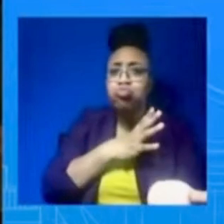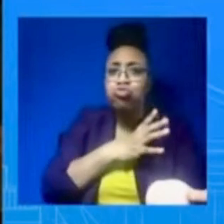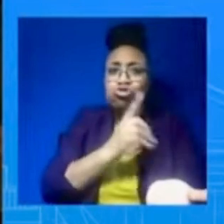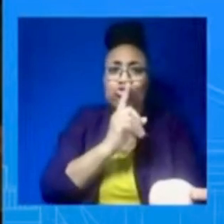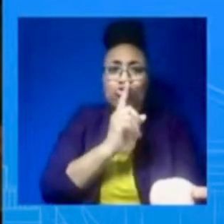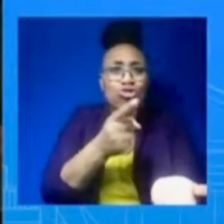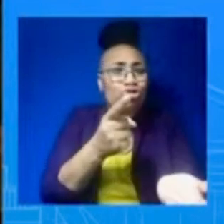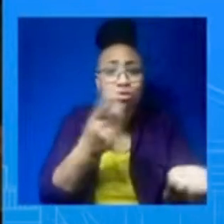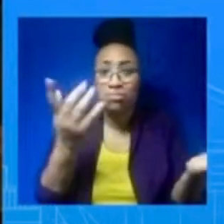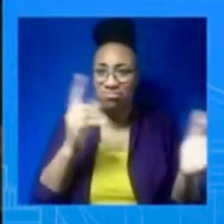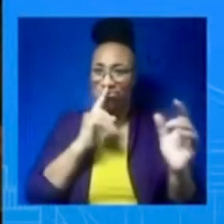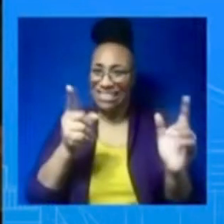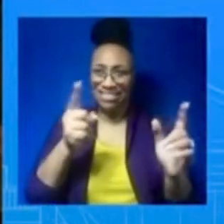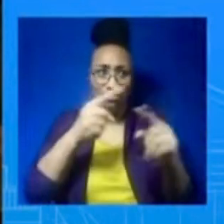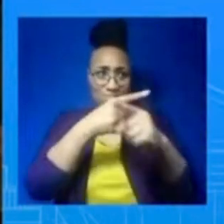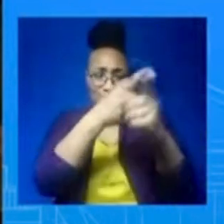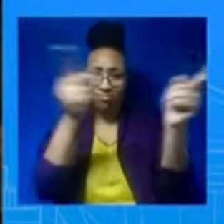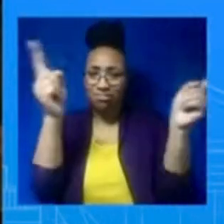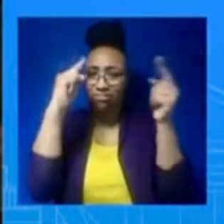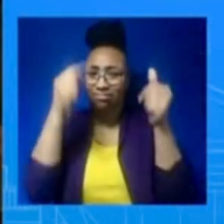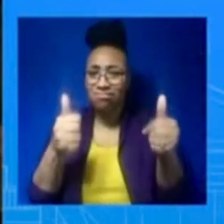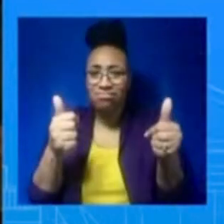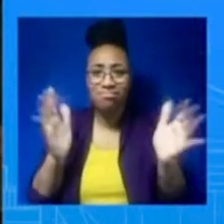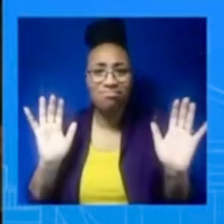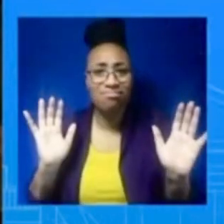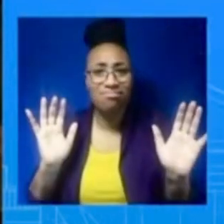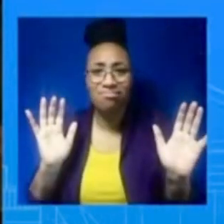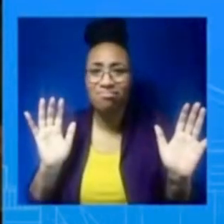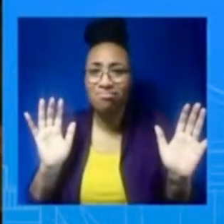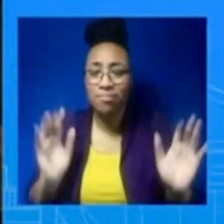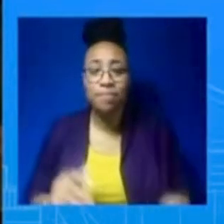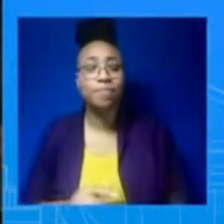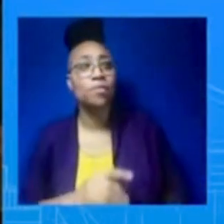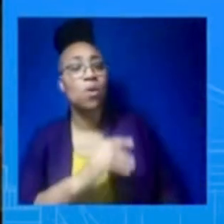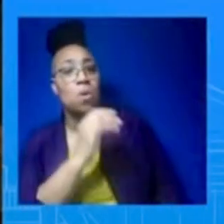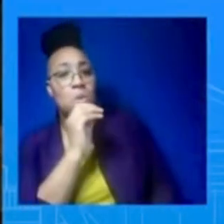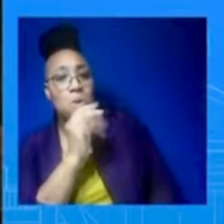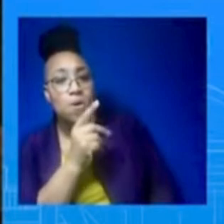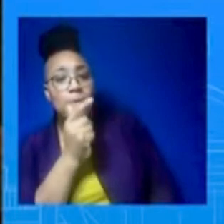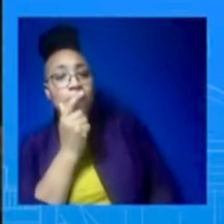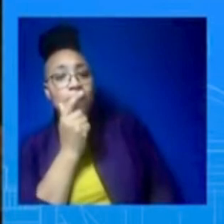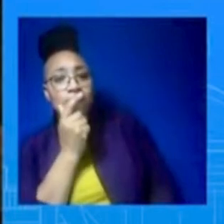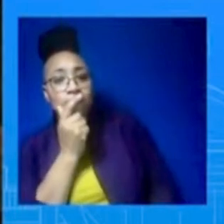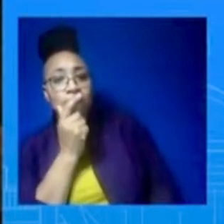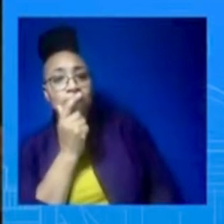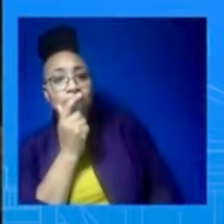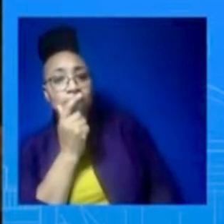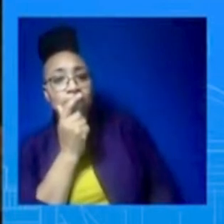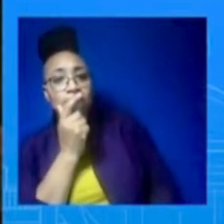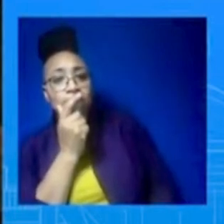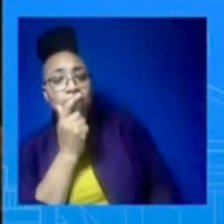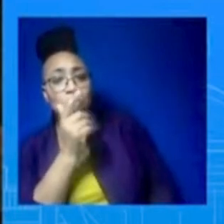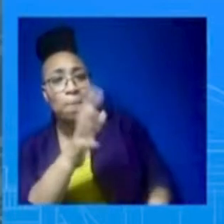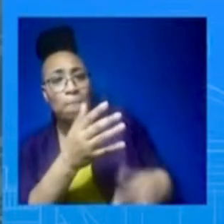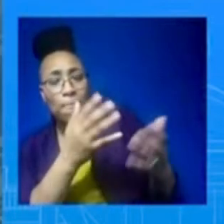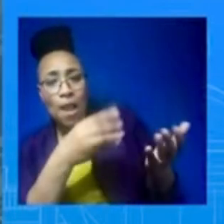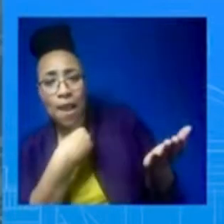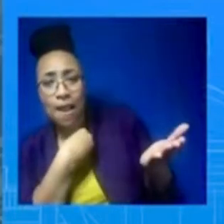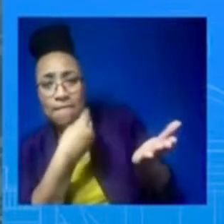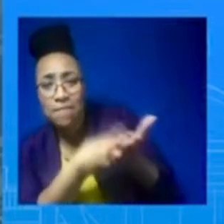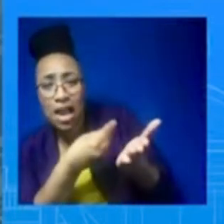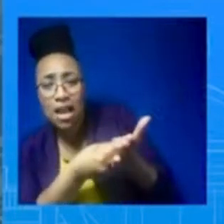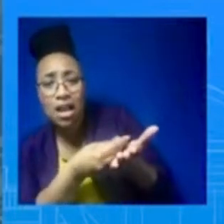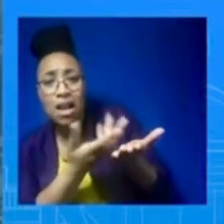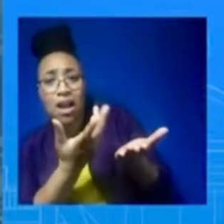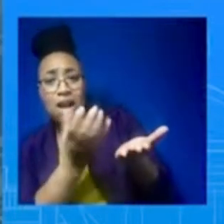to train Ukrainian pilots on U.S. aircraft. What's the status of that training? there other... There's no training underway right